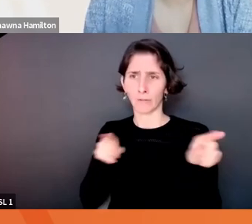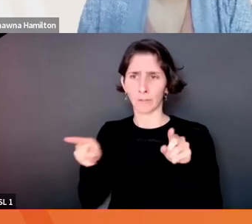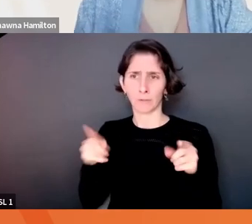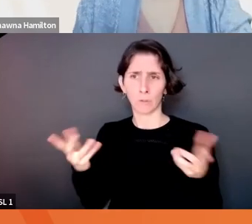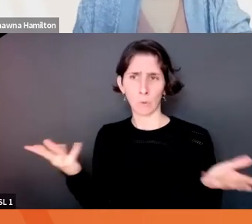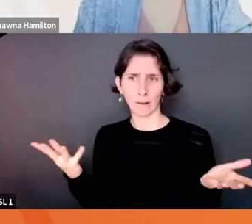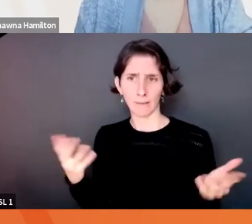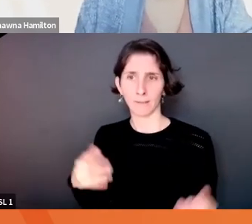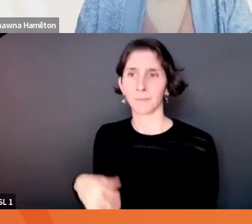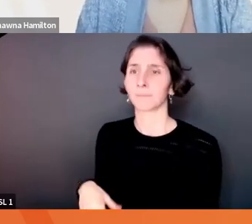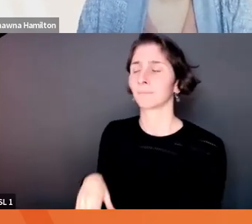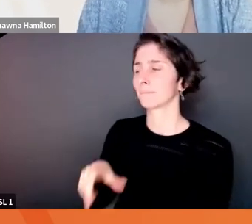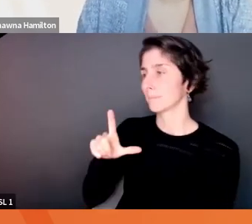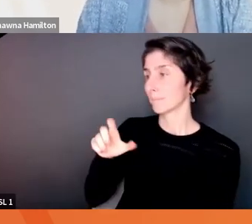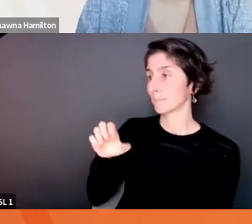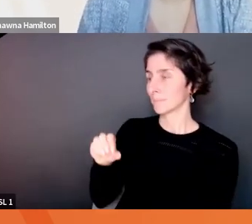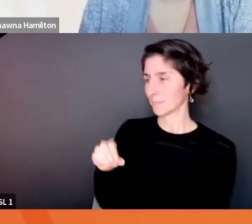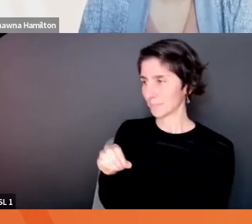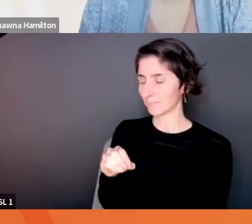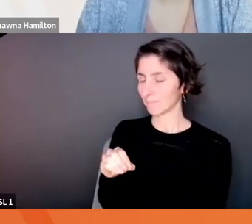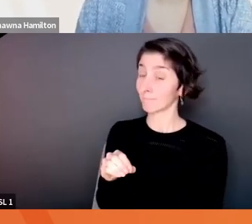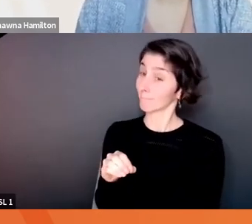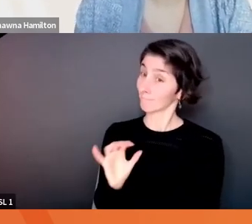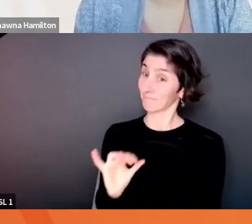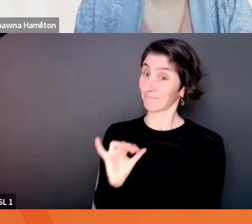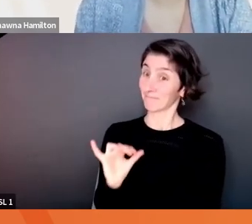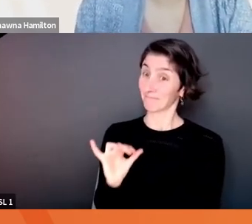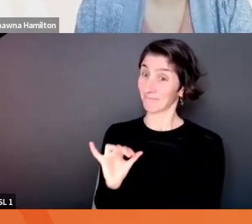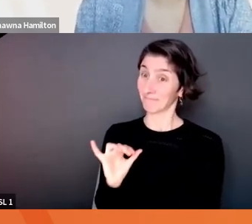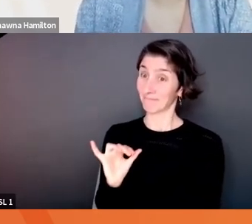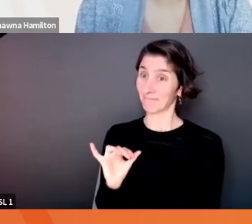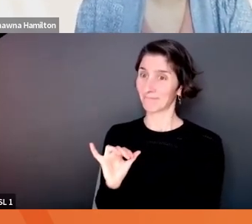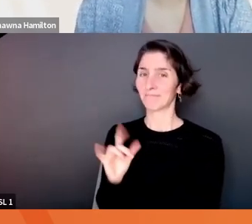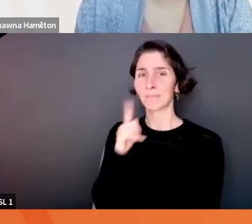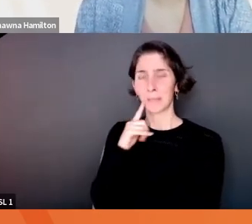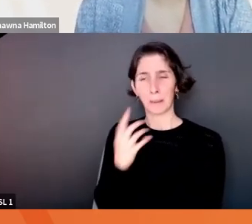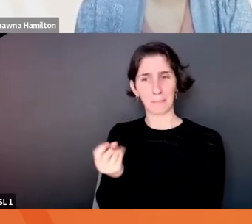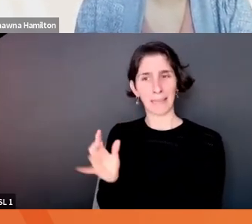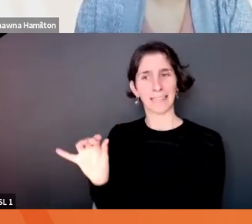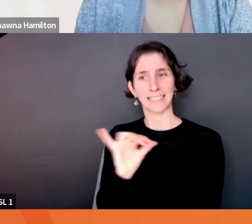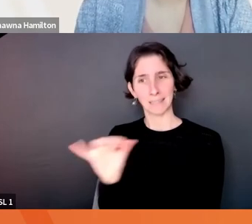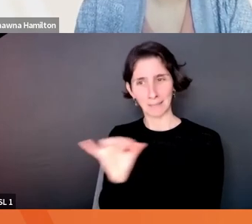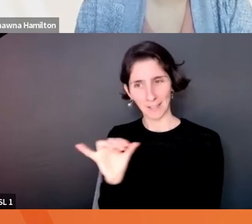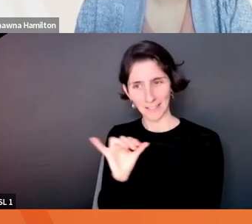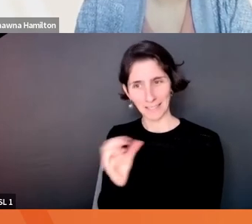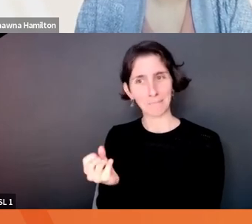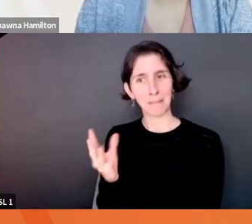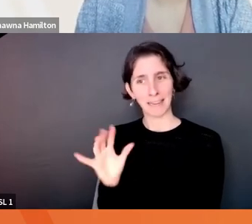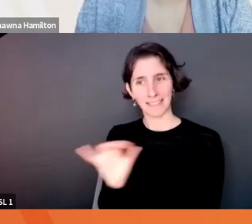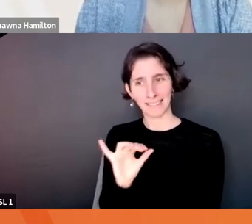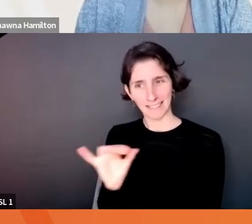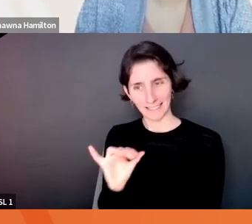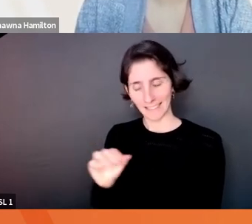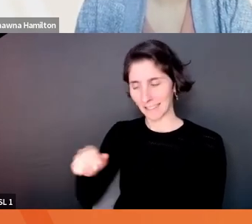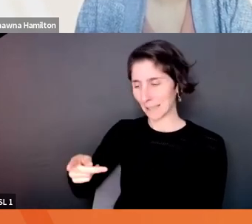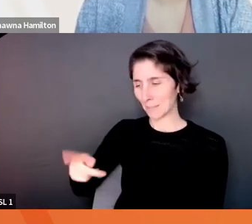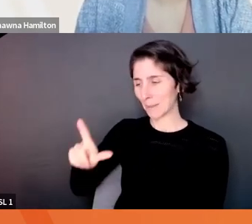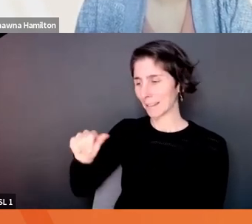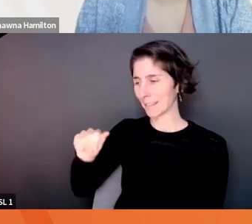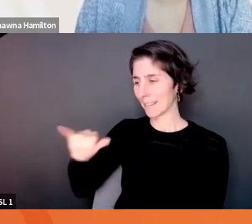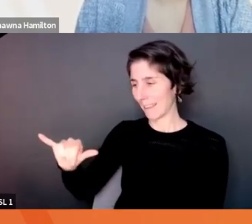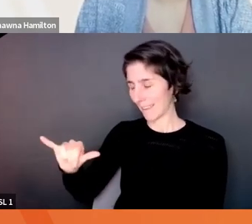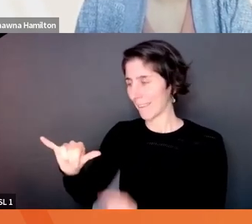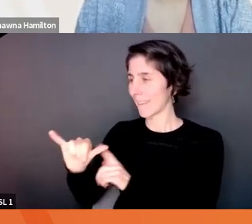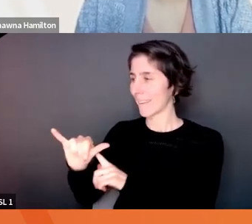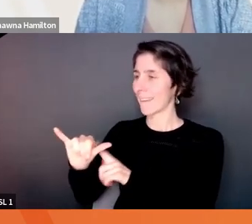Oh, I think there's a lot that that the words are really extremely similar. Um, play to me, helps